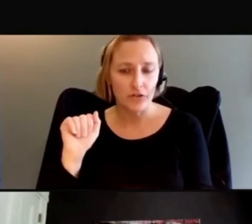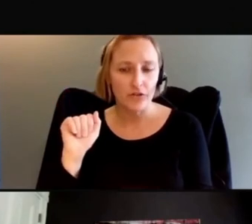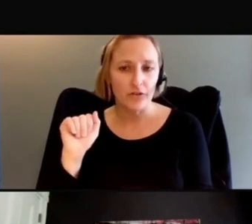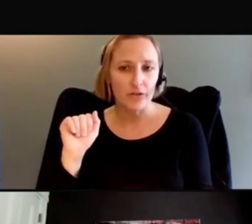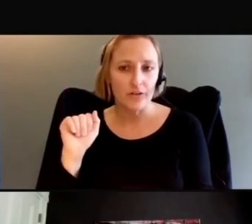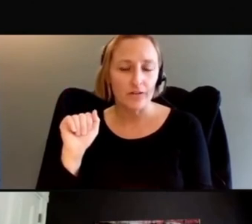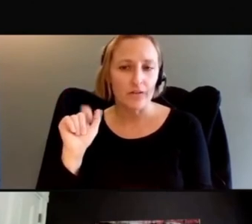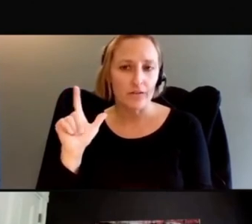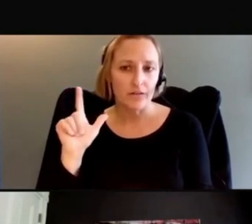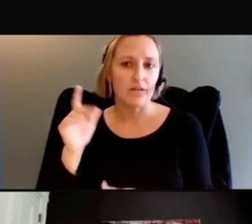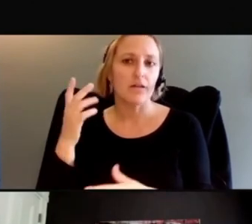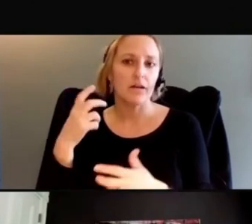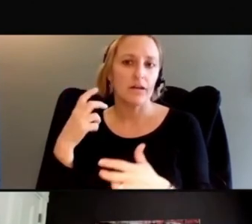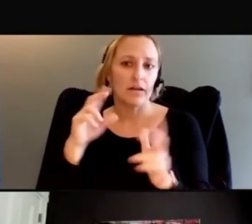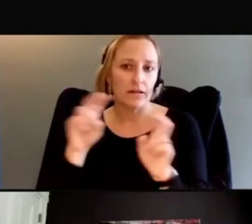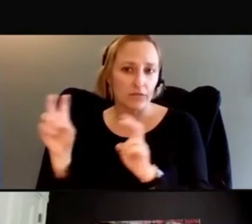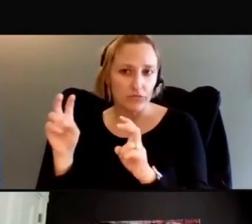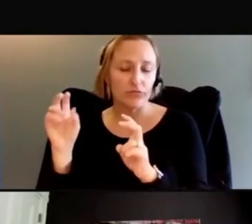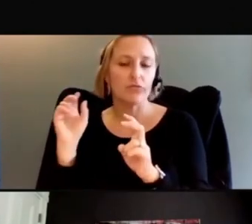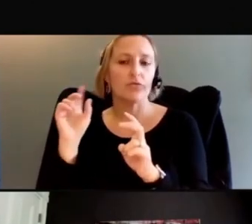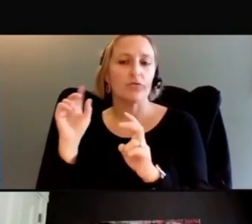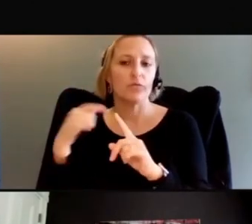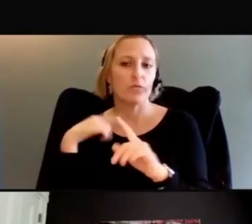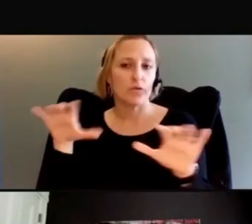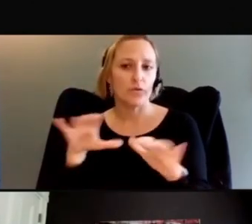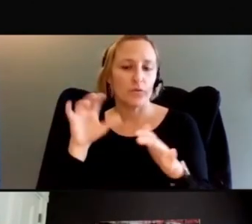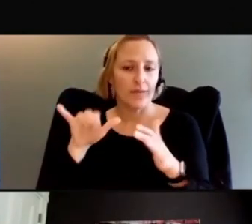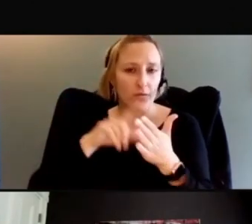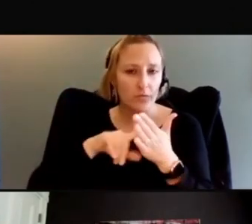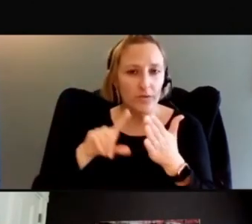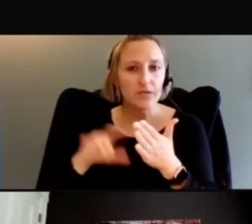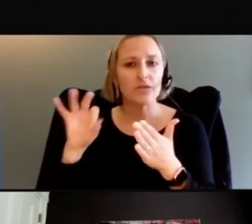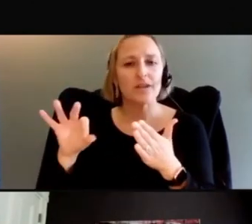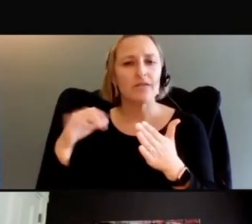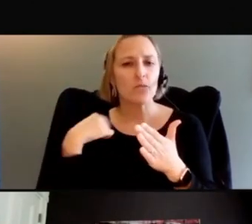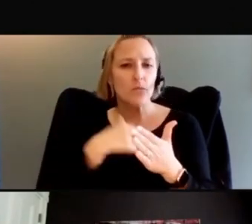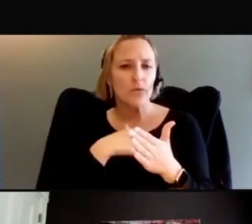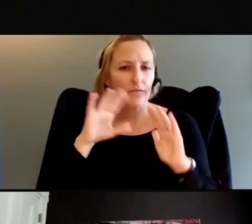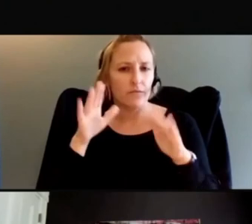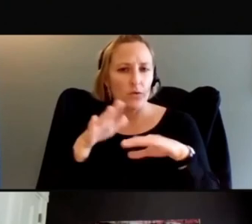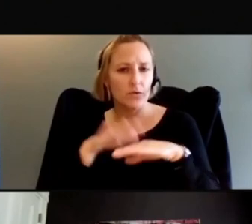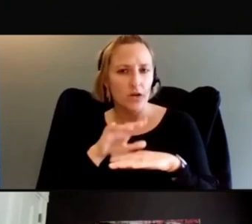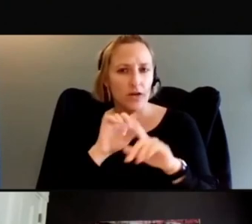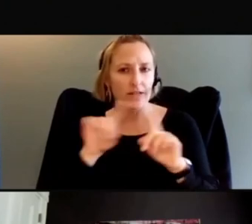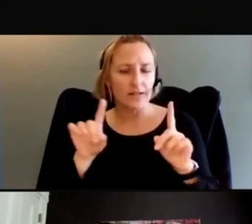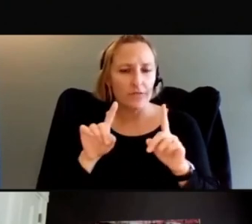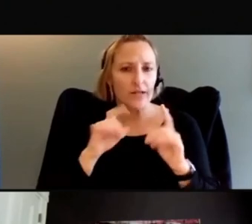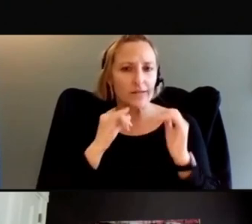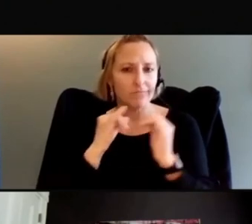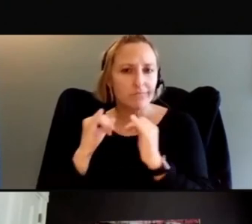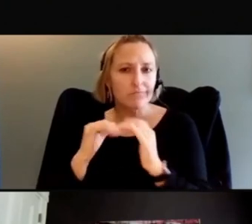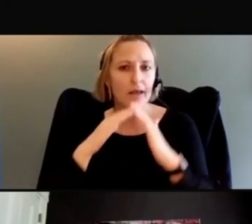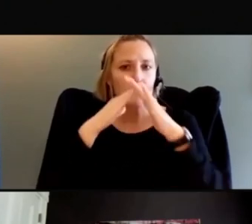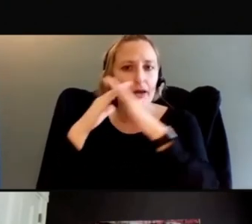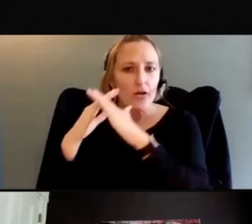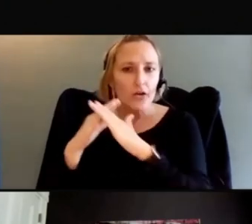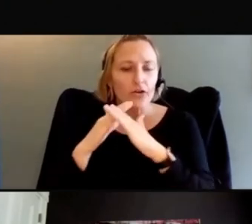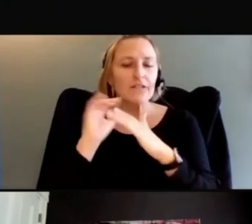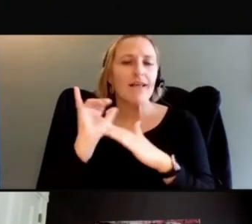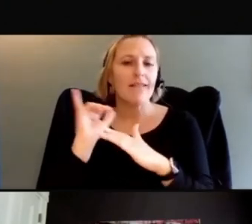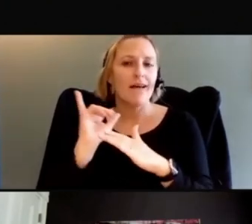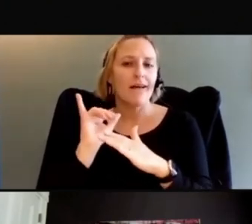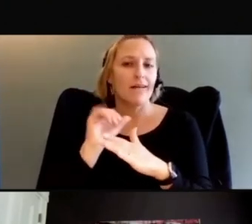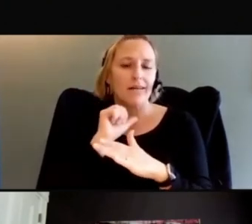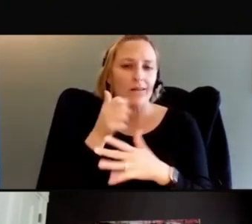we're looking at the barriers that everybody focuses on those individual level barriers, you know, mistrust and lack of awareness and